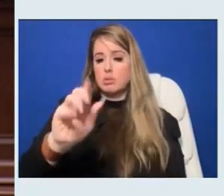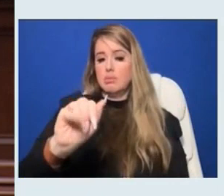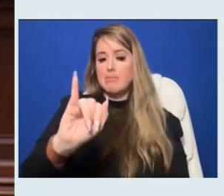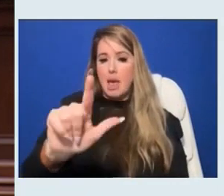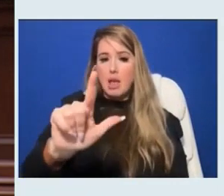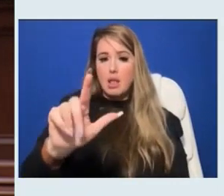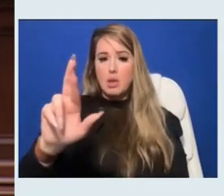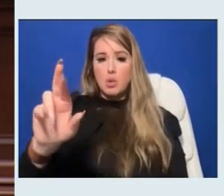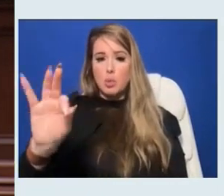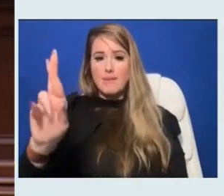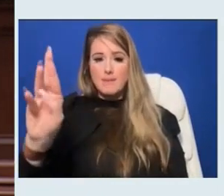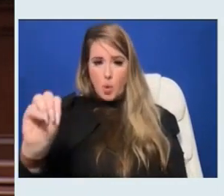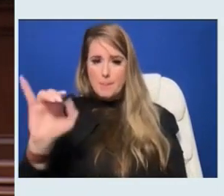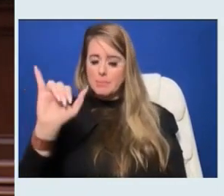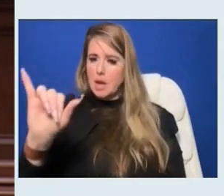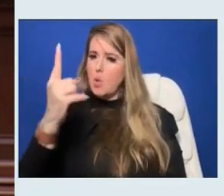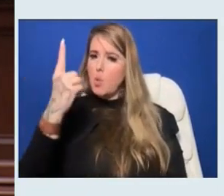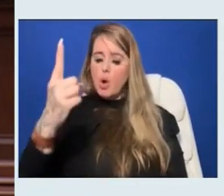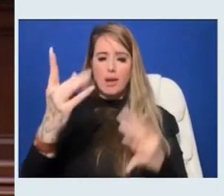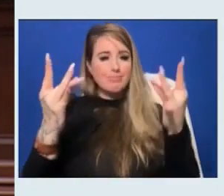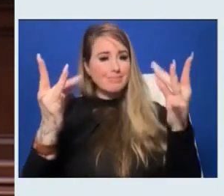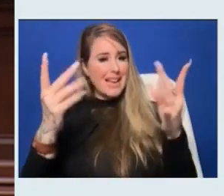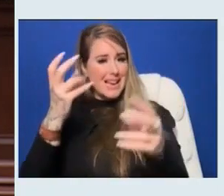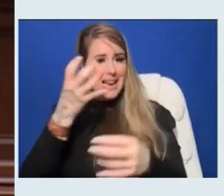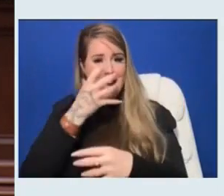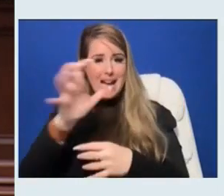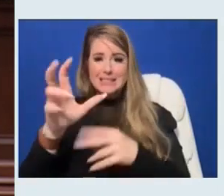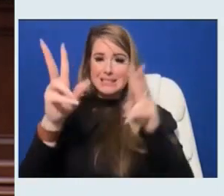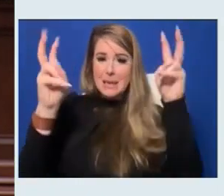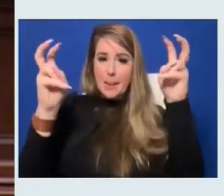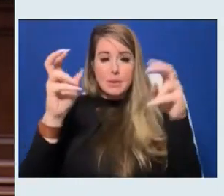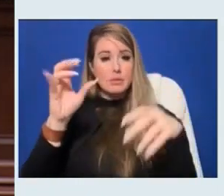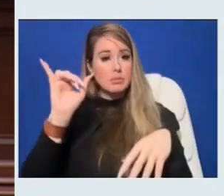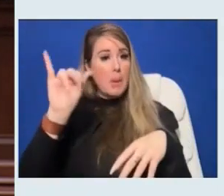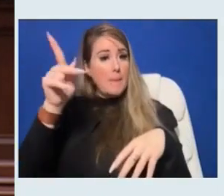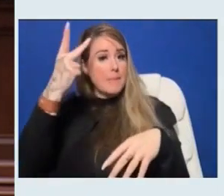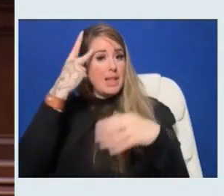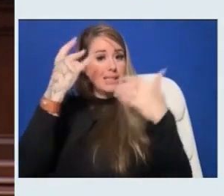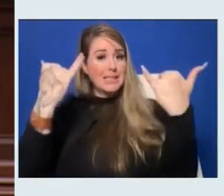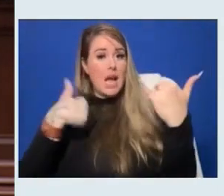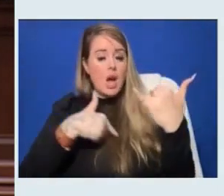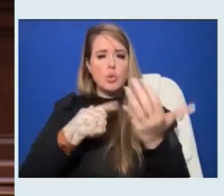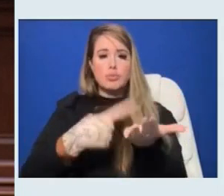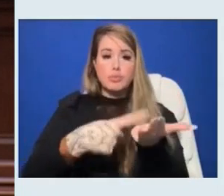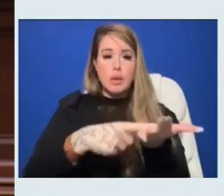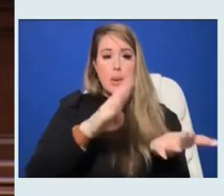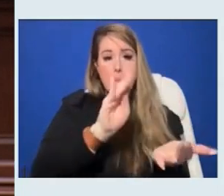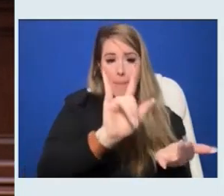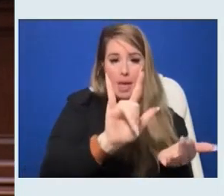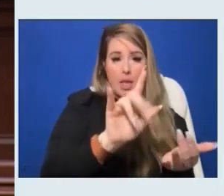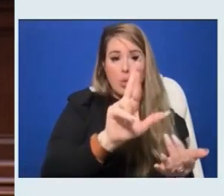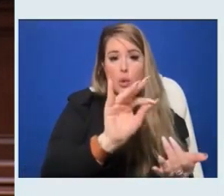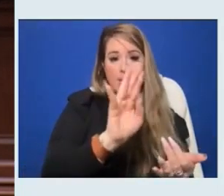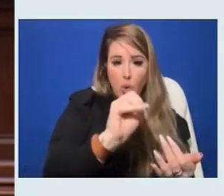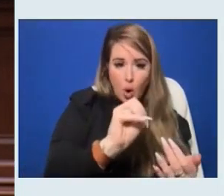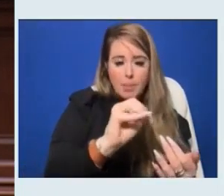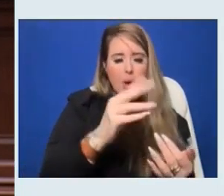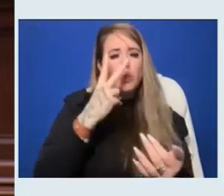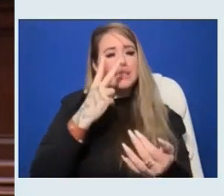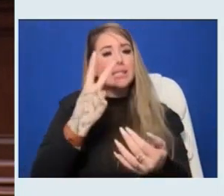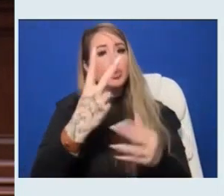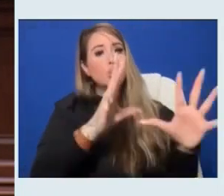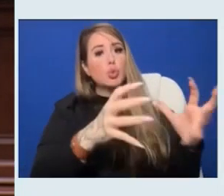And as with so much in politics today, the conversation quickly turns to a debate between two opposing camps